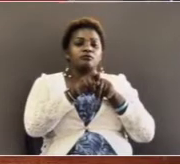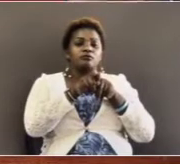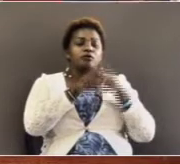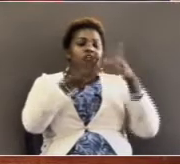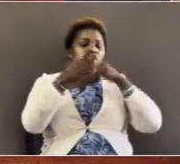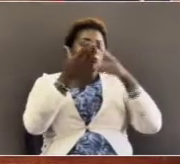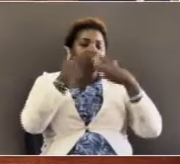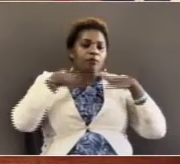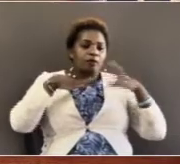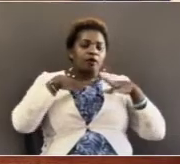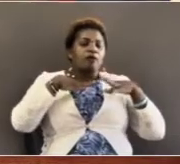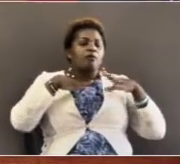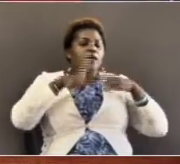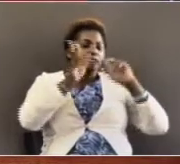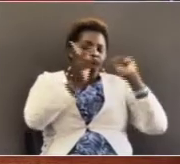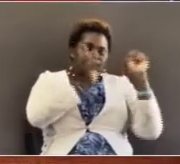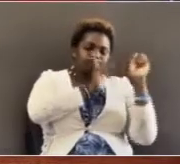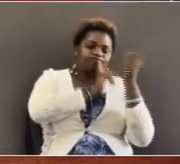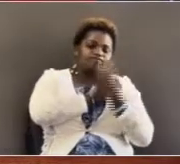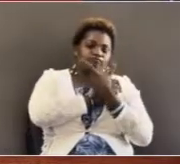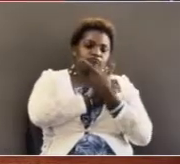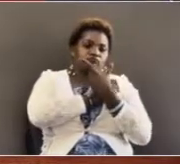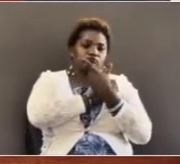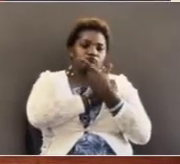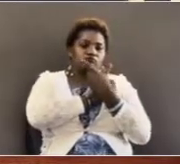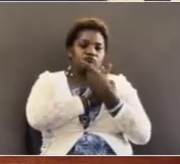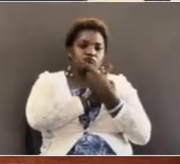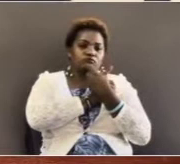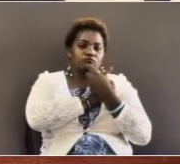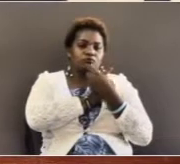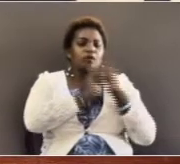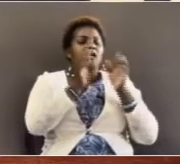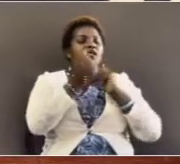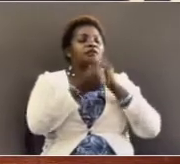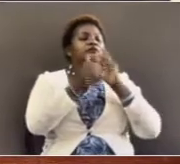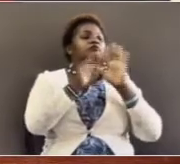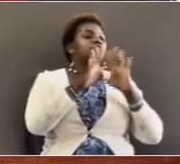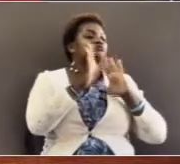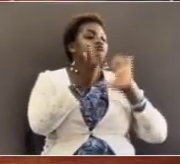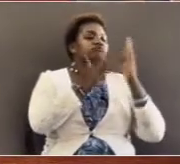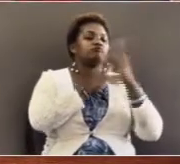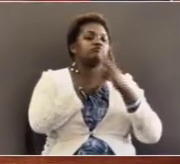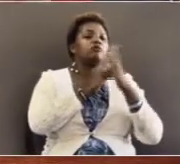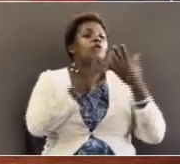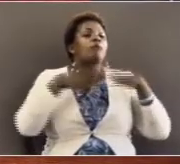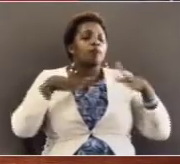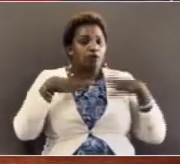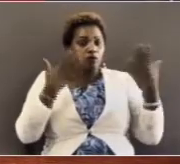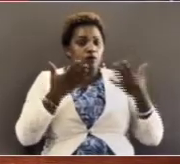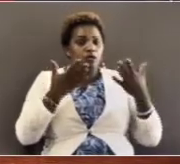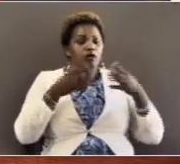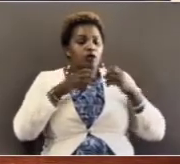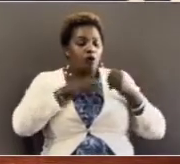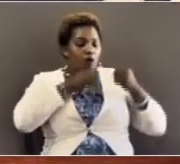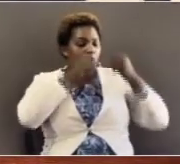we need someone we can turn to like disciples did we need someone